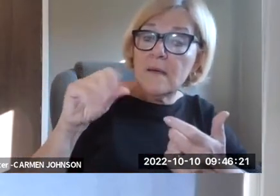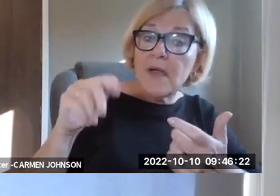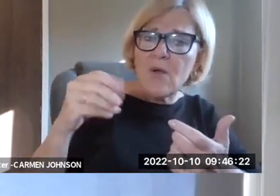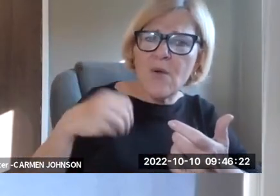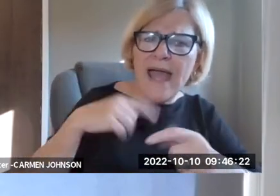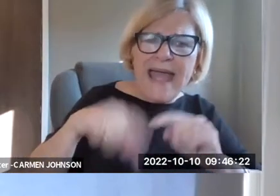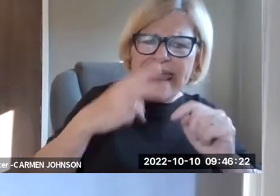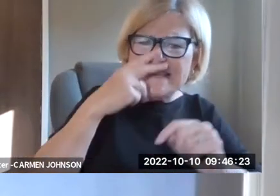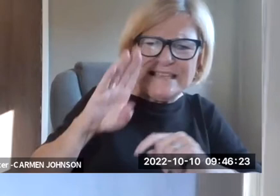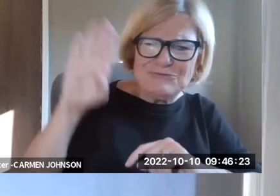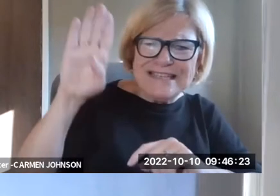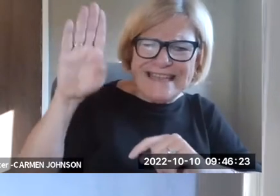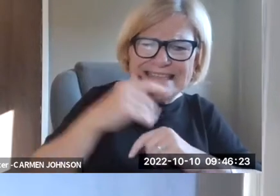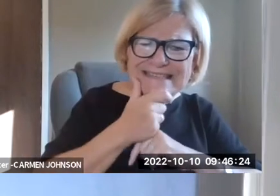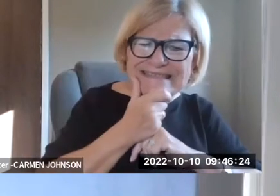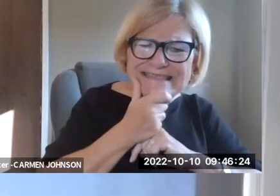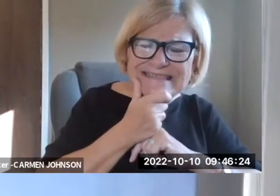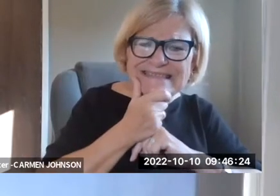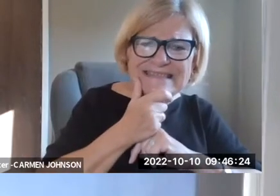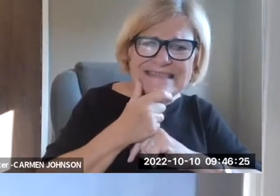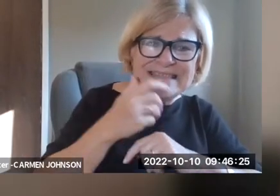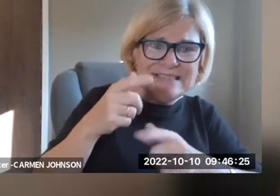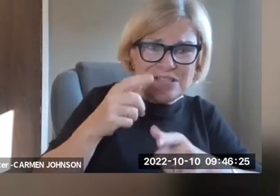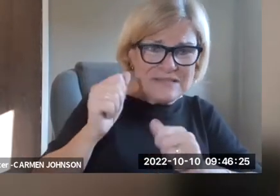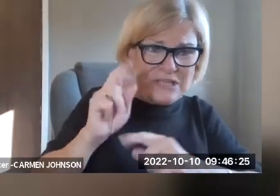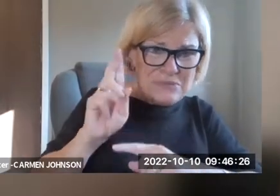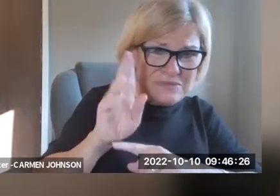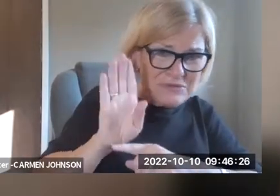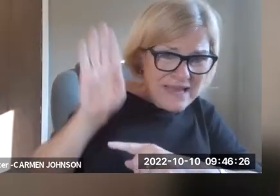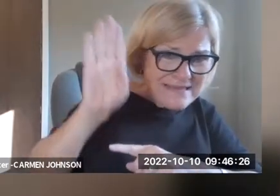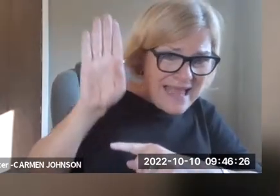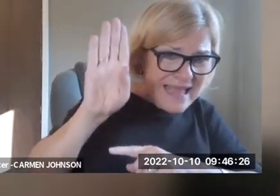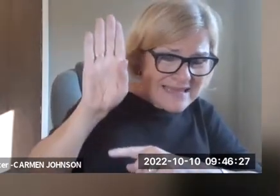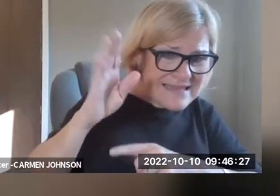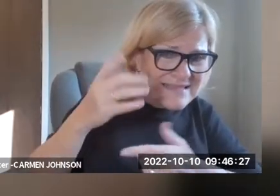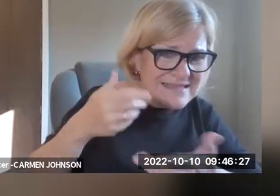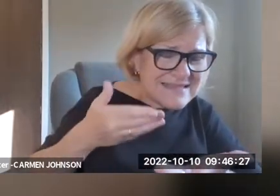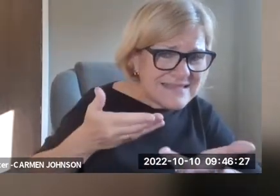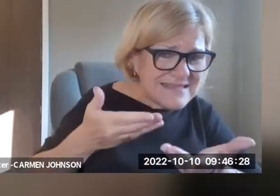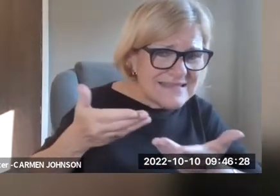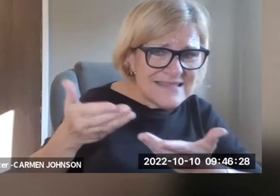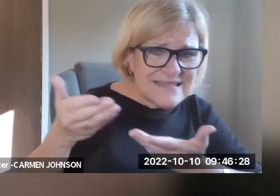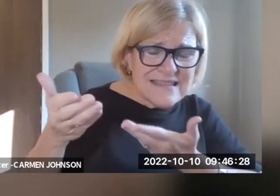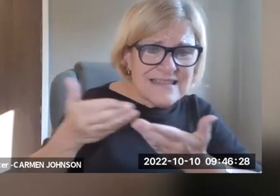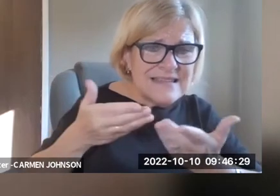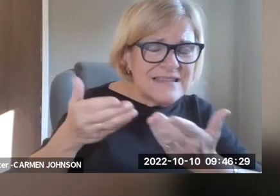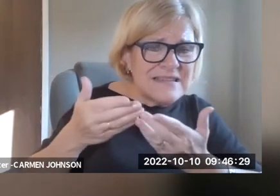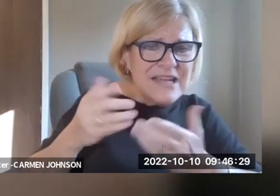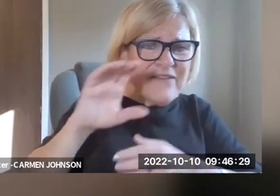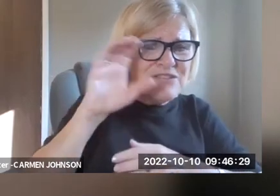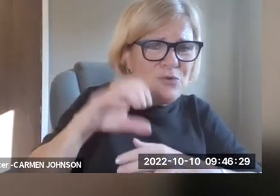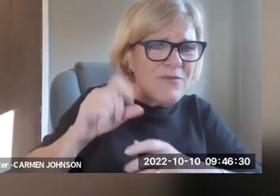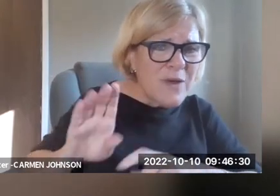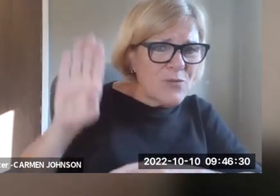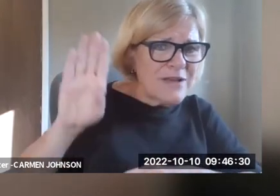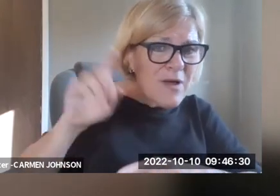Margo said, can be really useful. All right. Is there anybody out of everybody here? I can't see raised hands. I suppose you can use